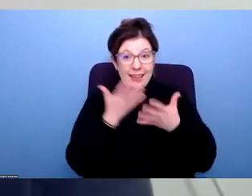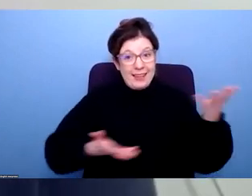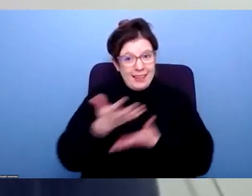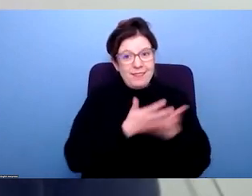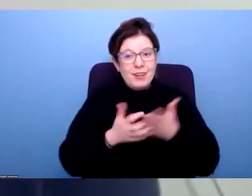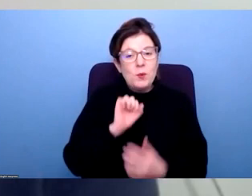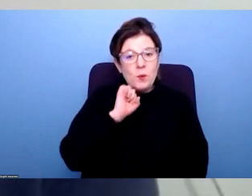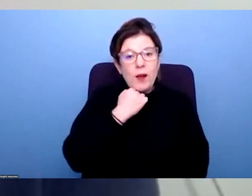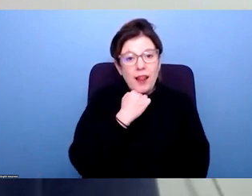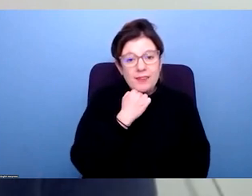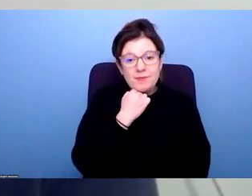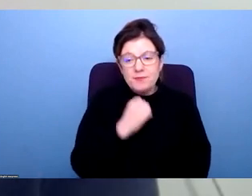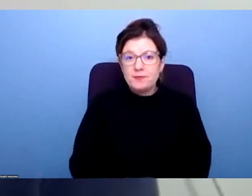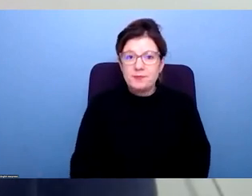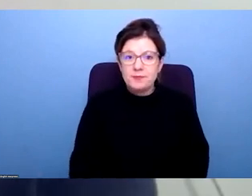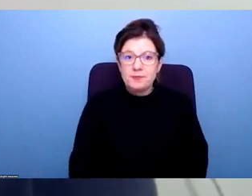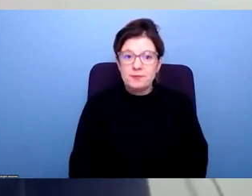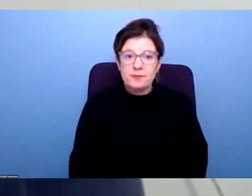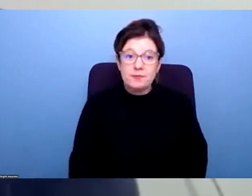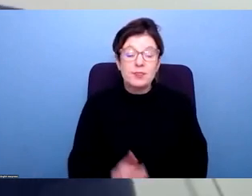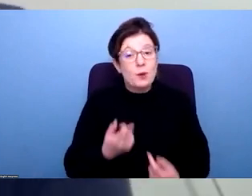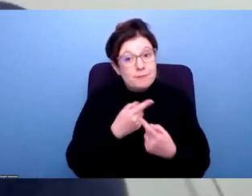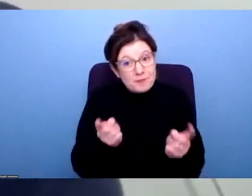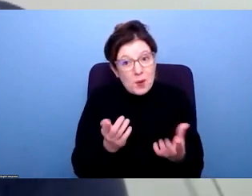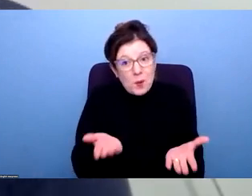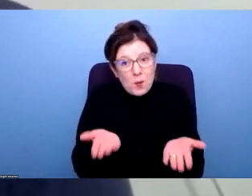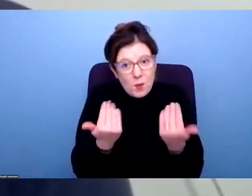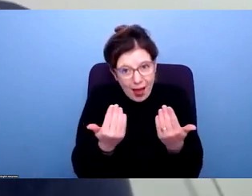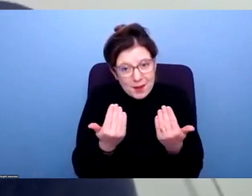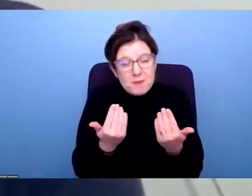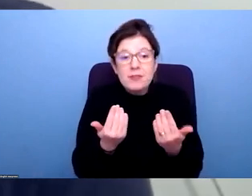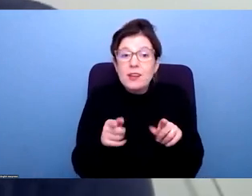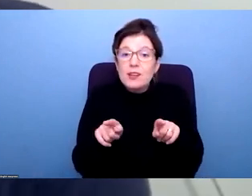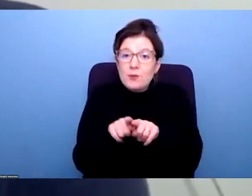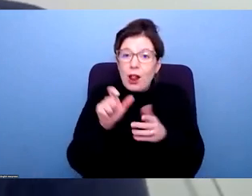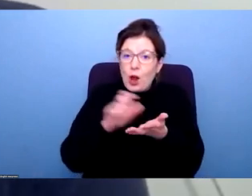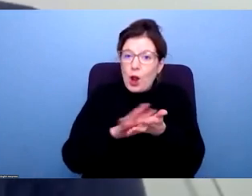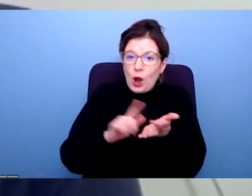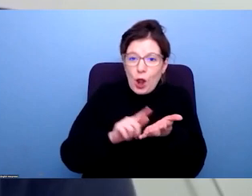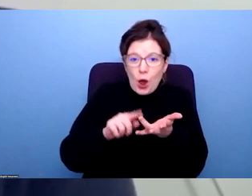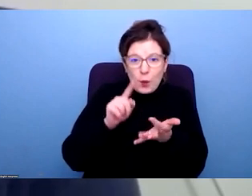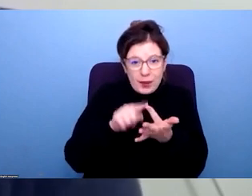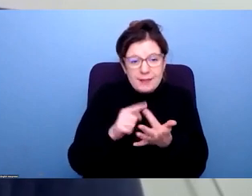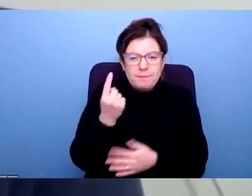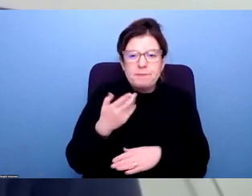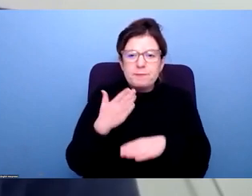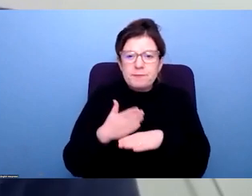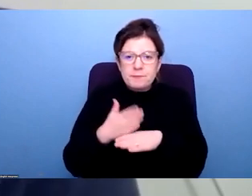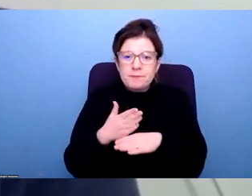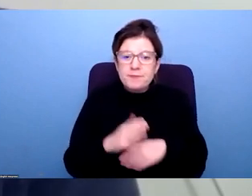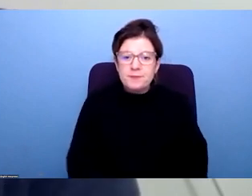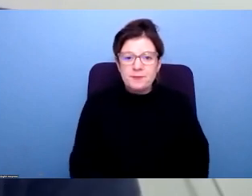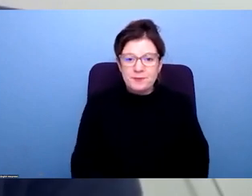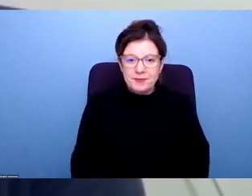to kind of welcome you all to it, and introduce Chloe from, Chloe, if you could